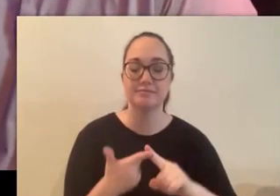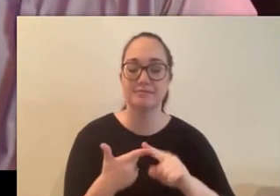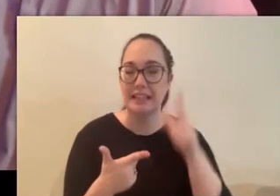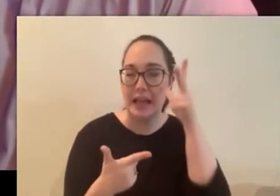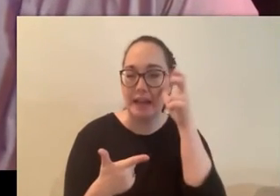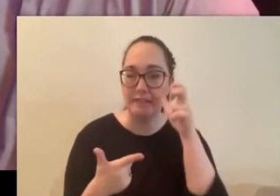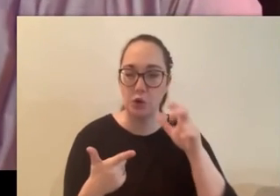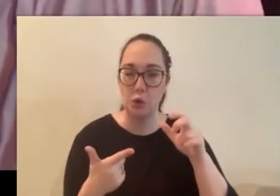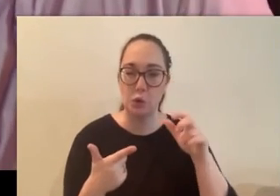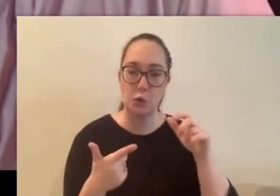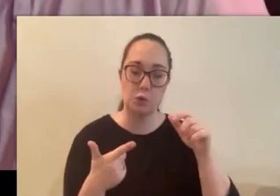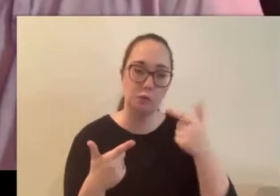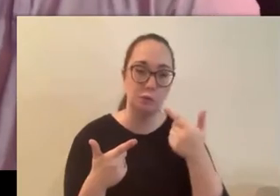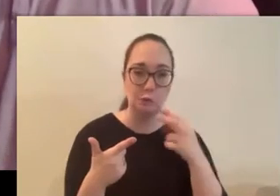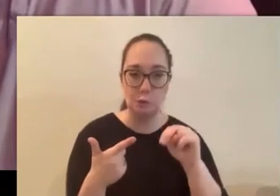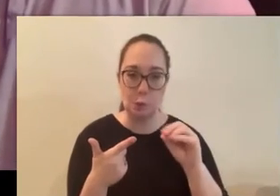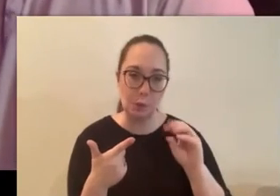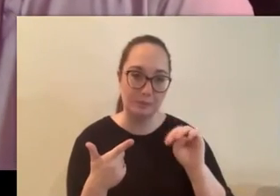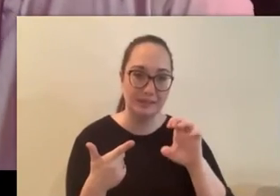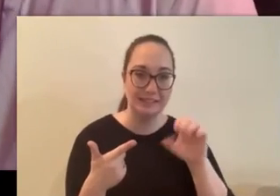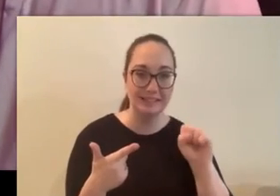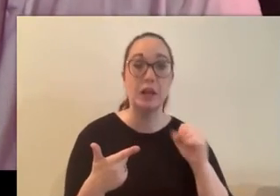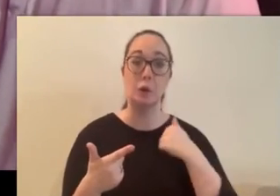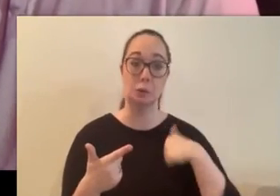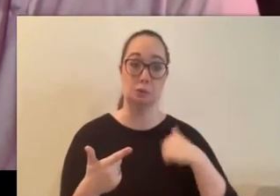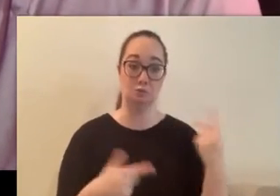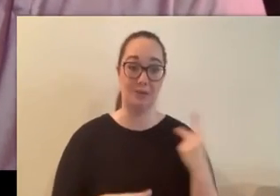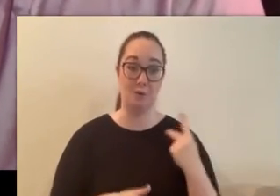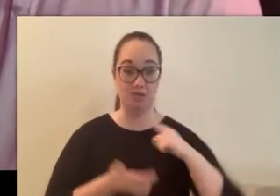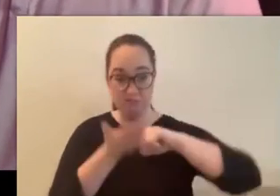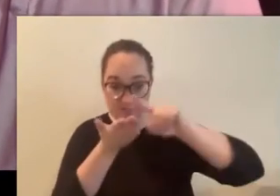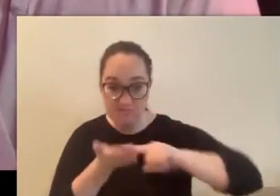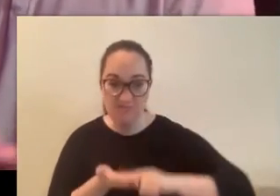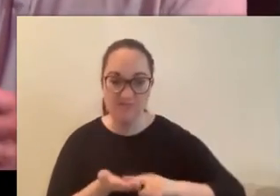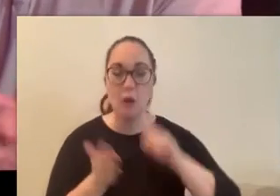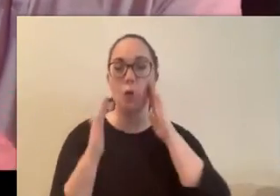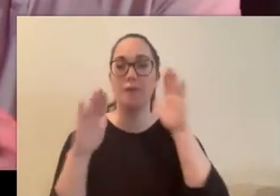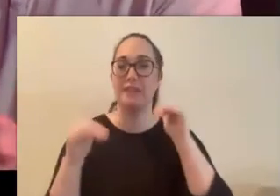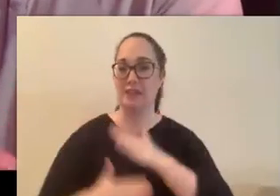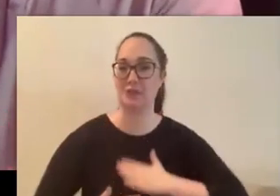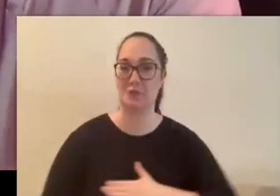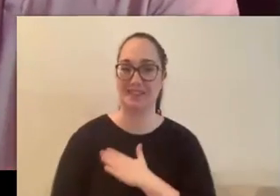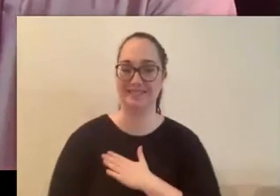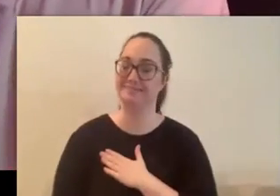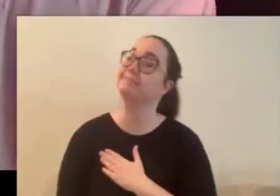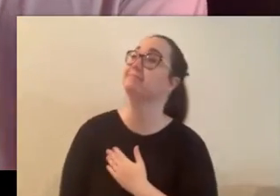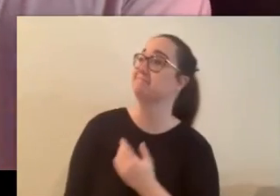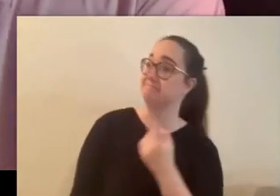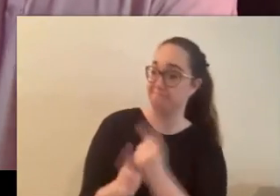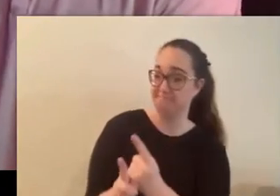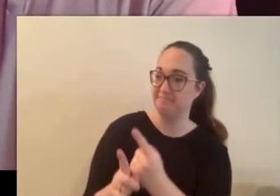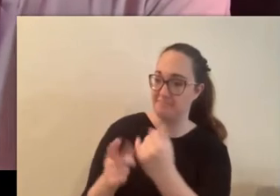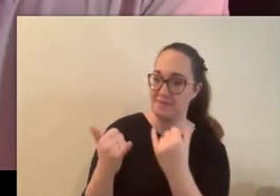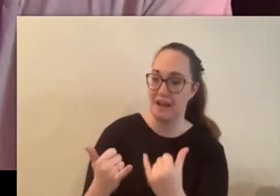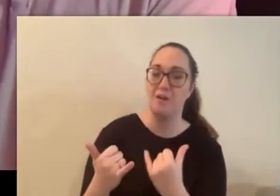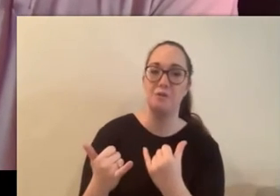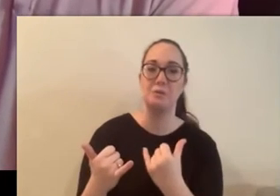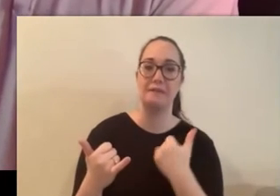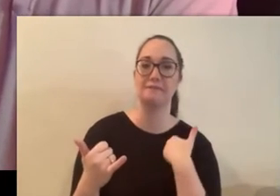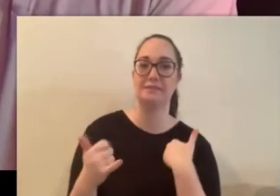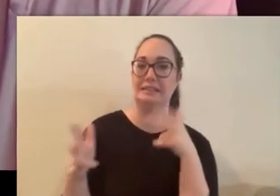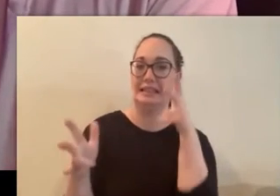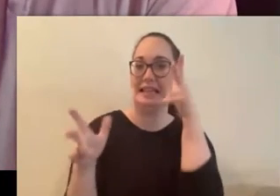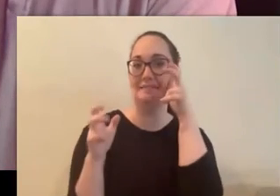that you guys will enjoy it and that kind of gets us into today's tale about evil evil